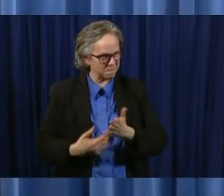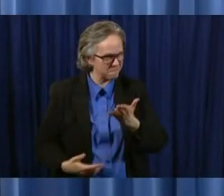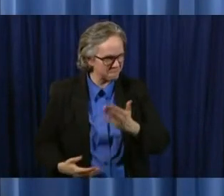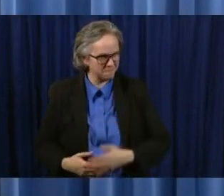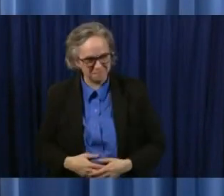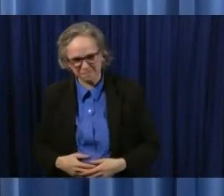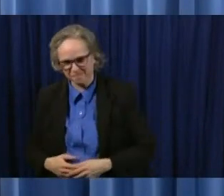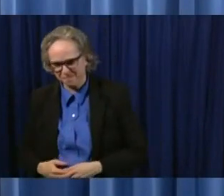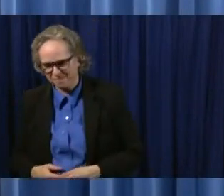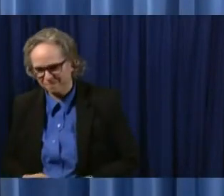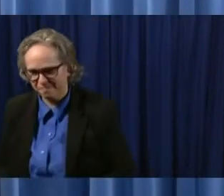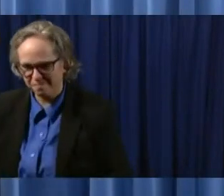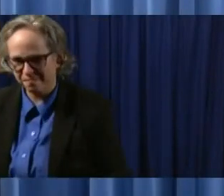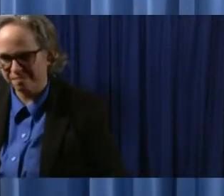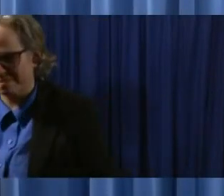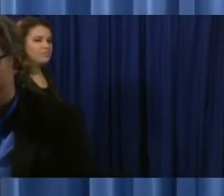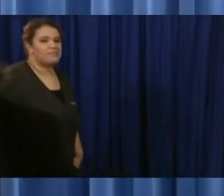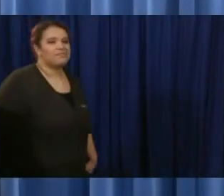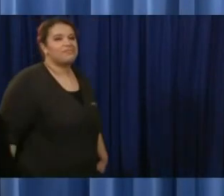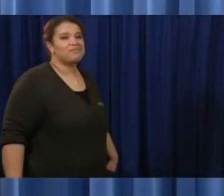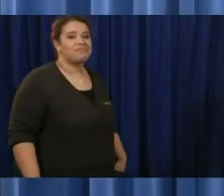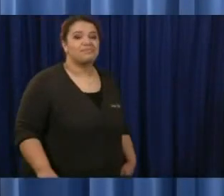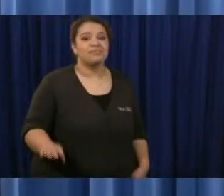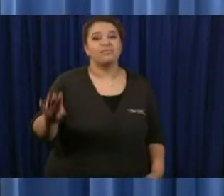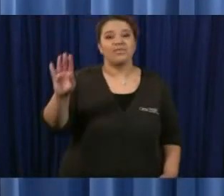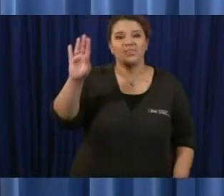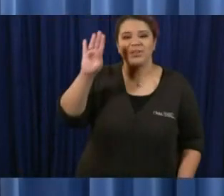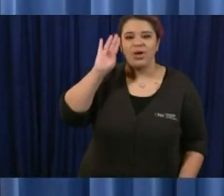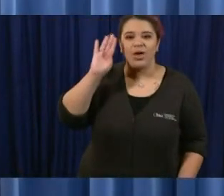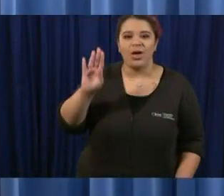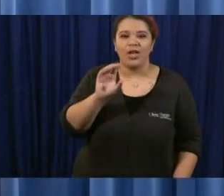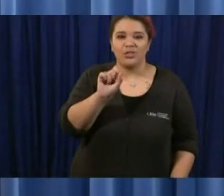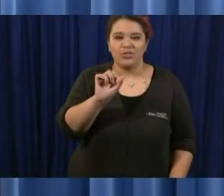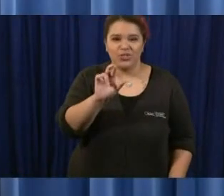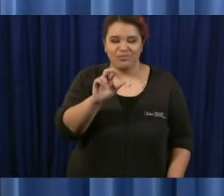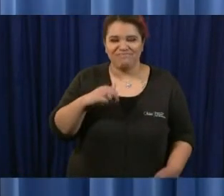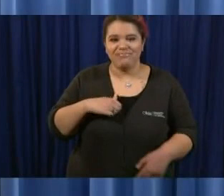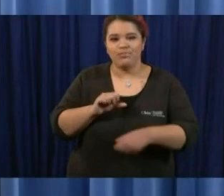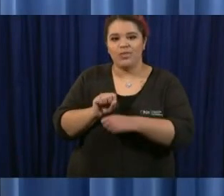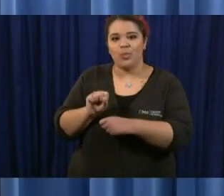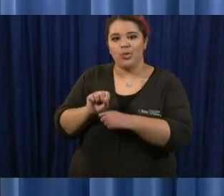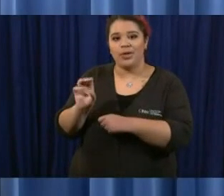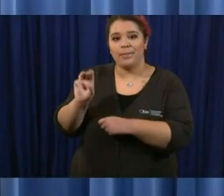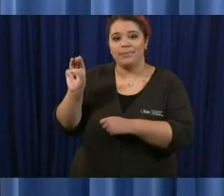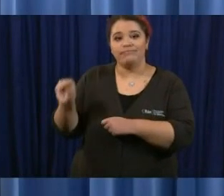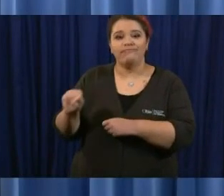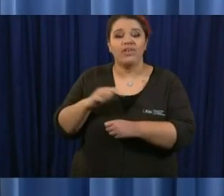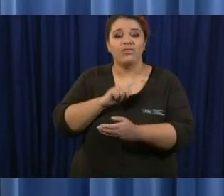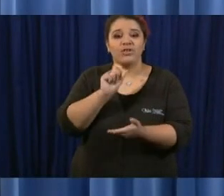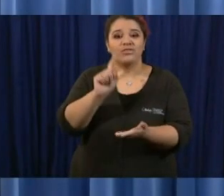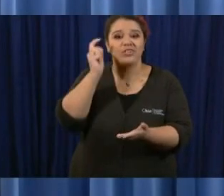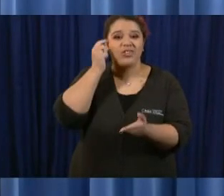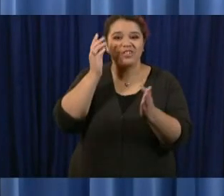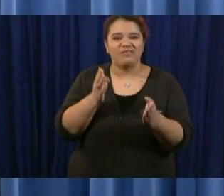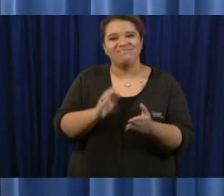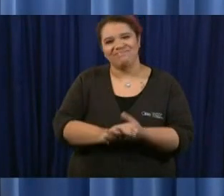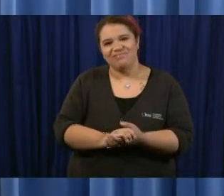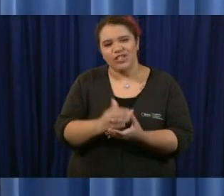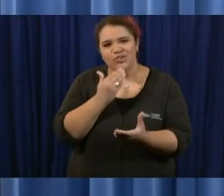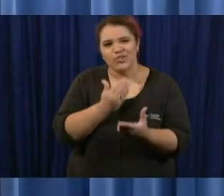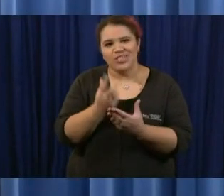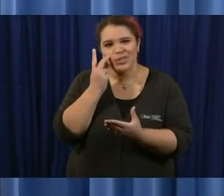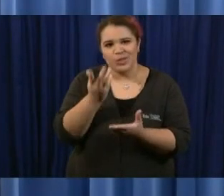windsor wmfd tv mansfield my question is for governor dewine governor good to see you again today sir